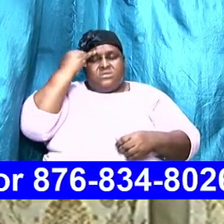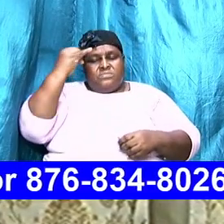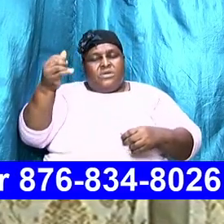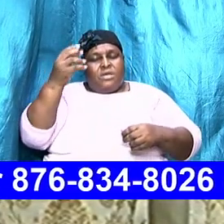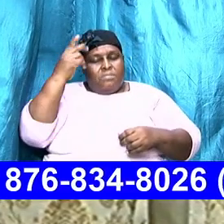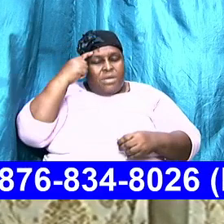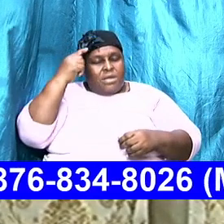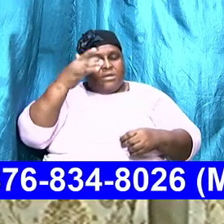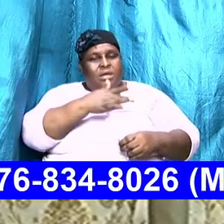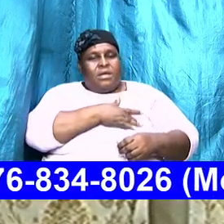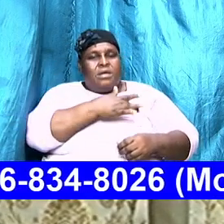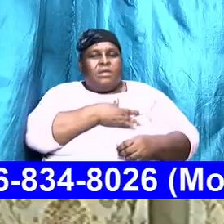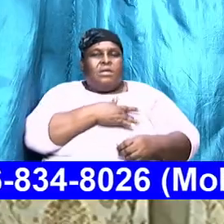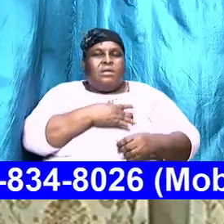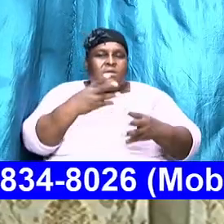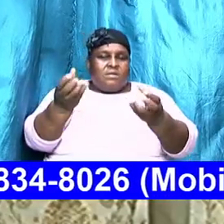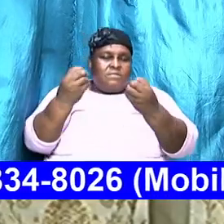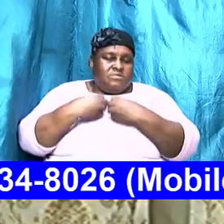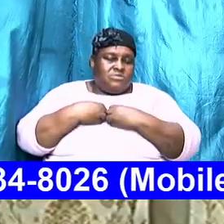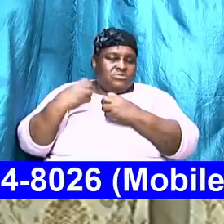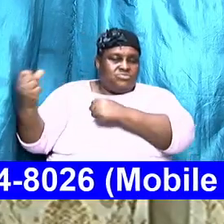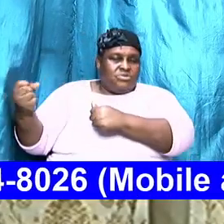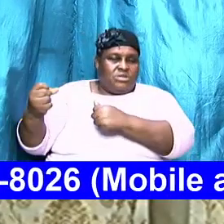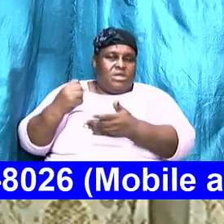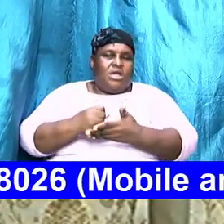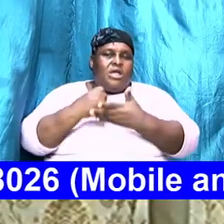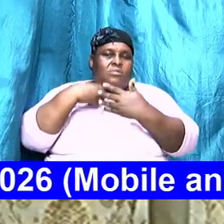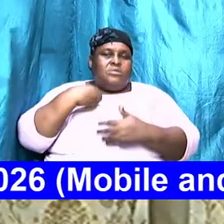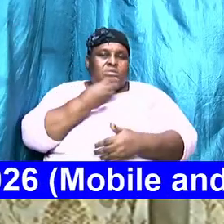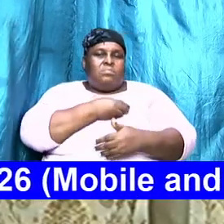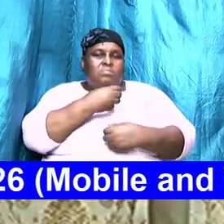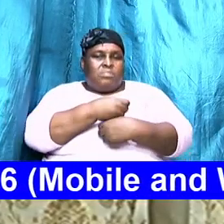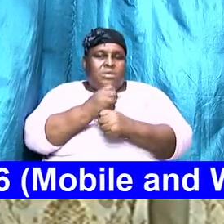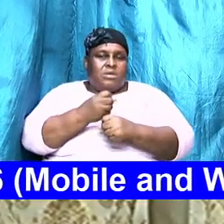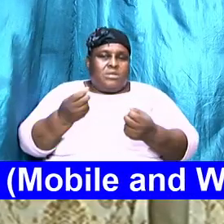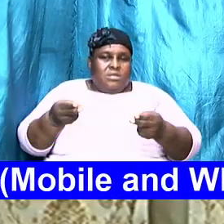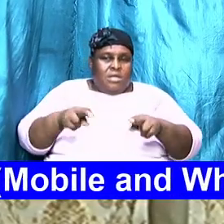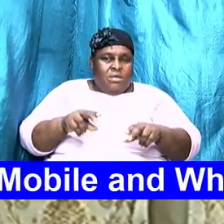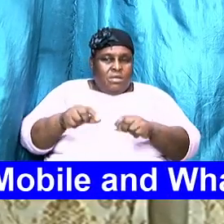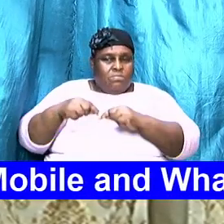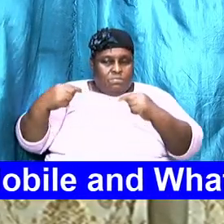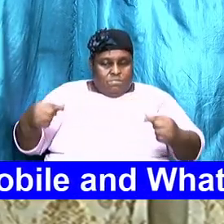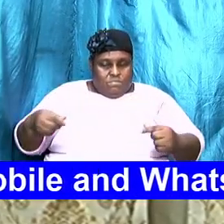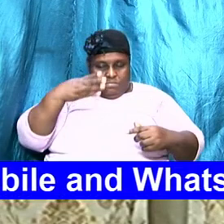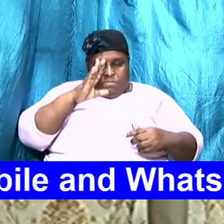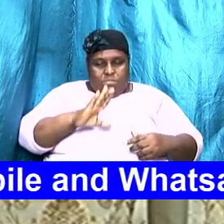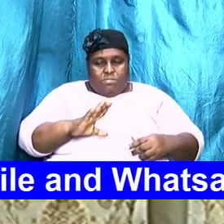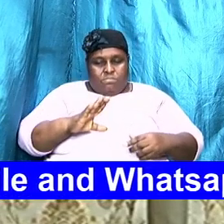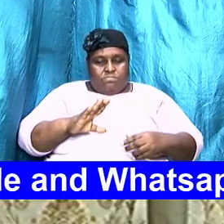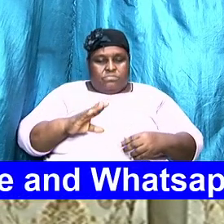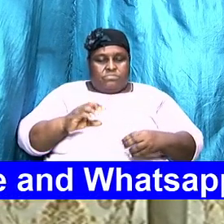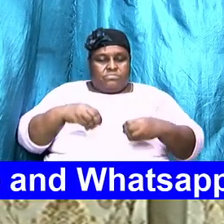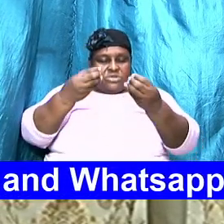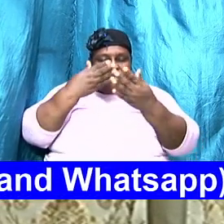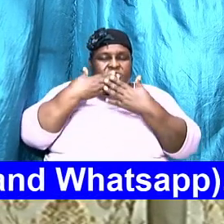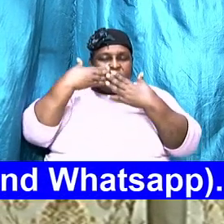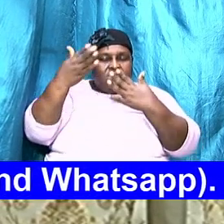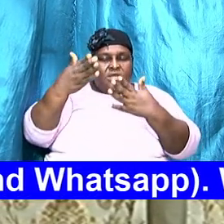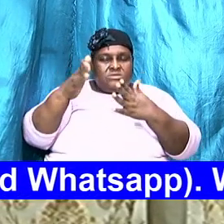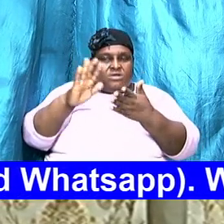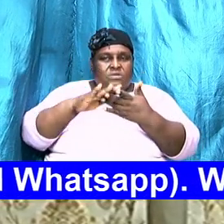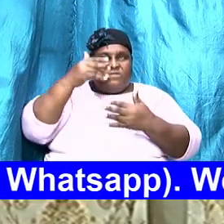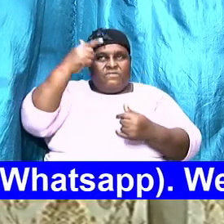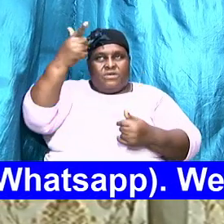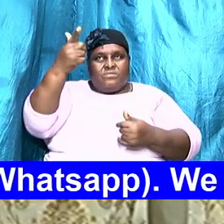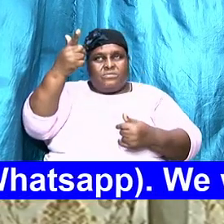grant unto us the strength help us to do it to make it happen great God almighty as we give you thanks and glorify